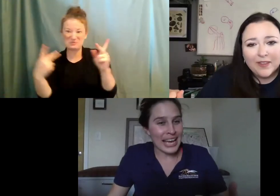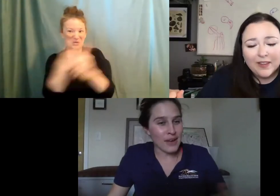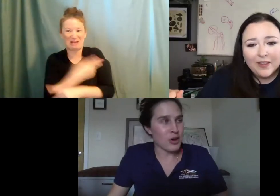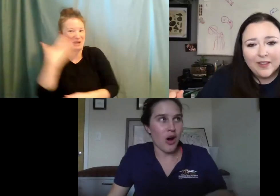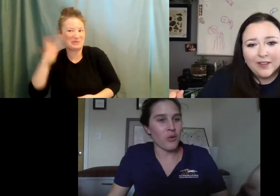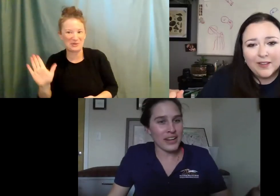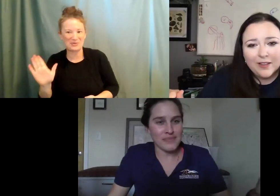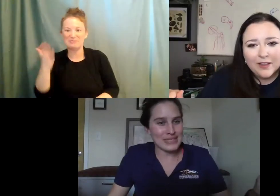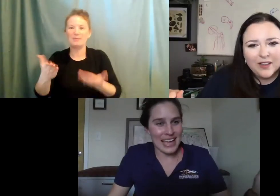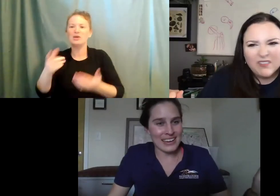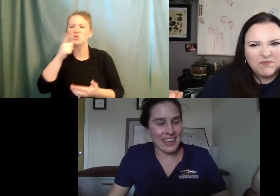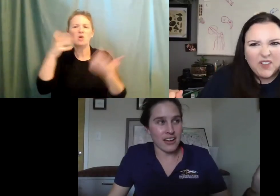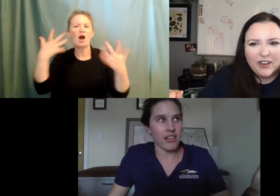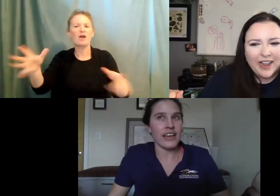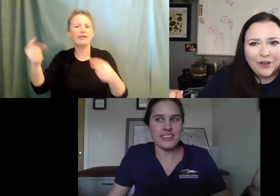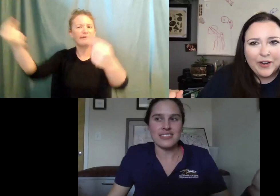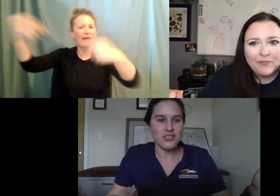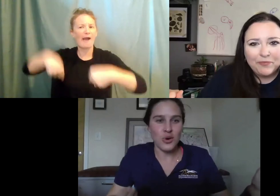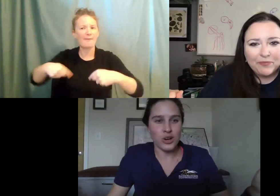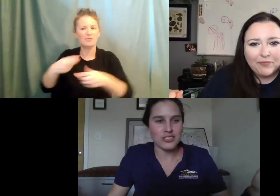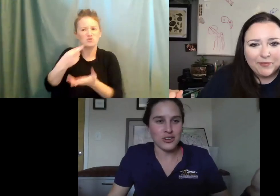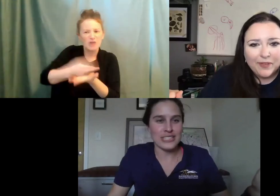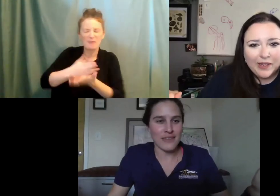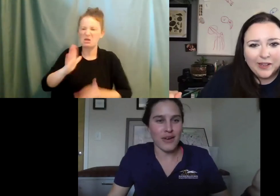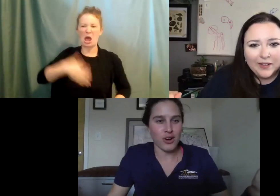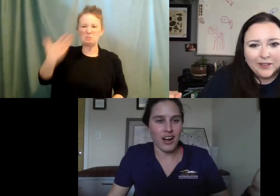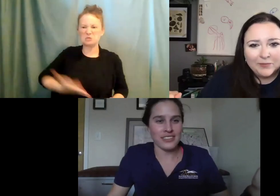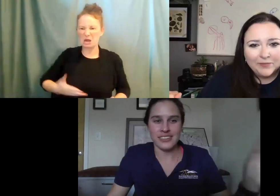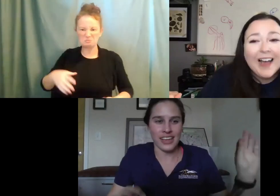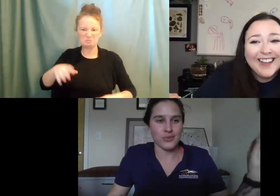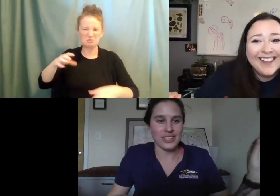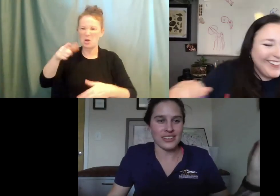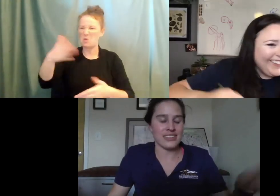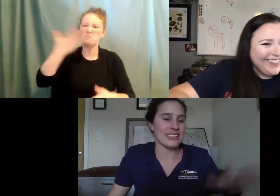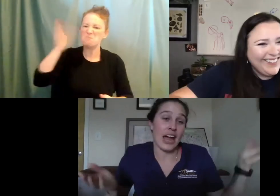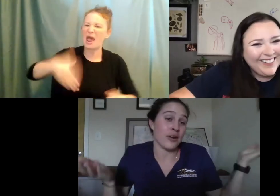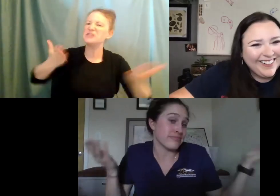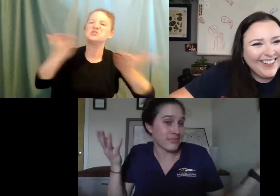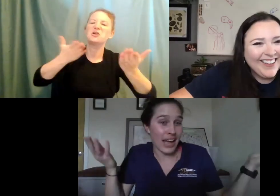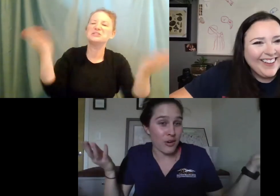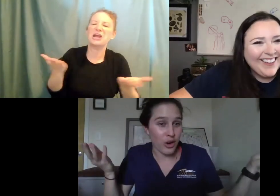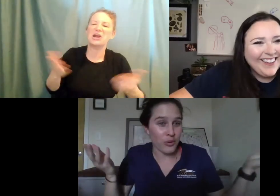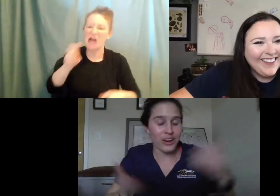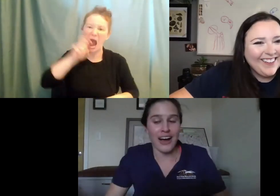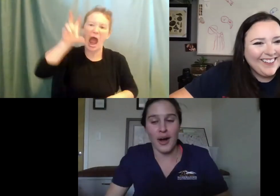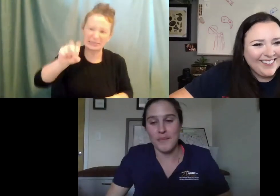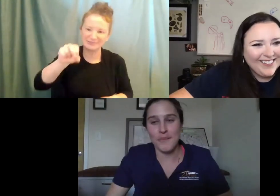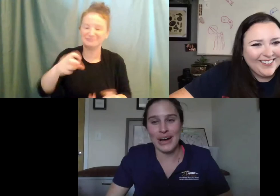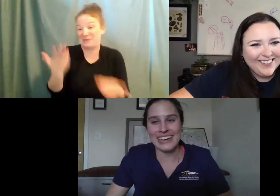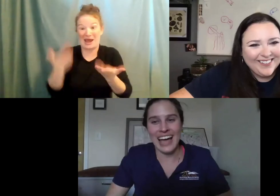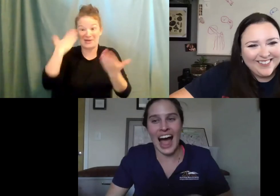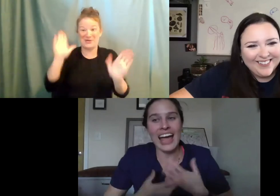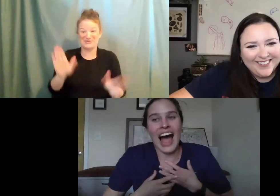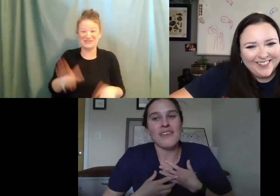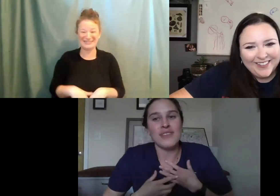that come into rehab. They're already upset. And they're like, this is the worst service I've ever gotten. Like ridiculous. I don't know. Um,